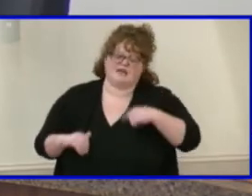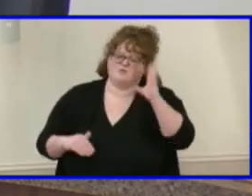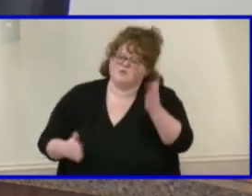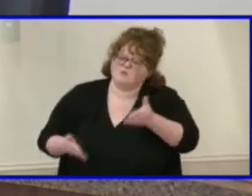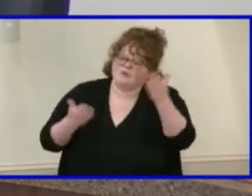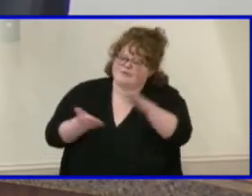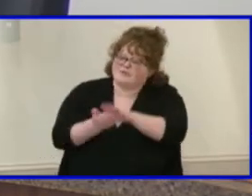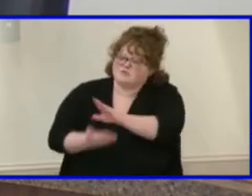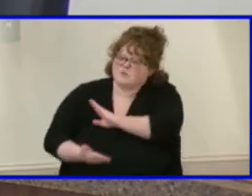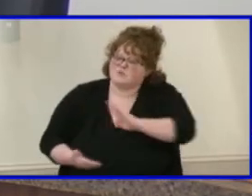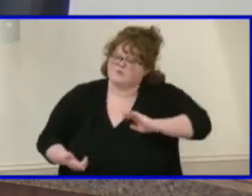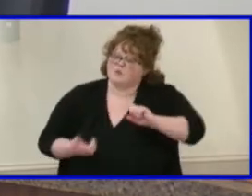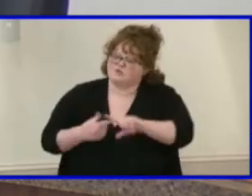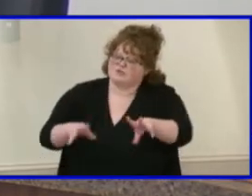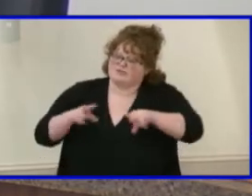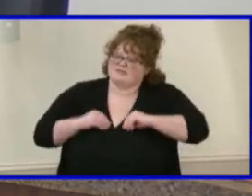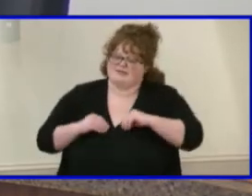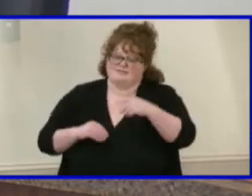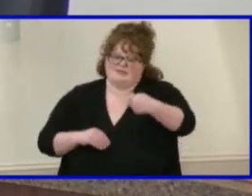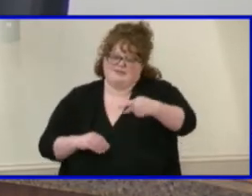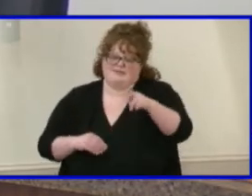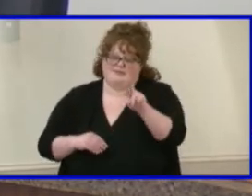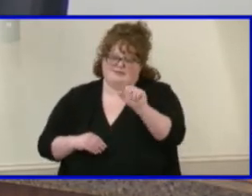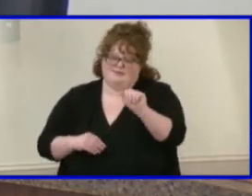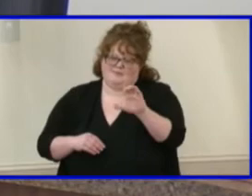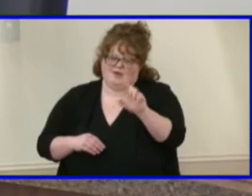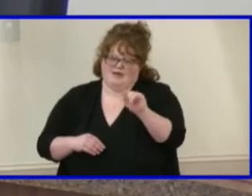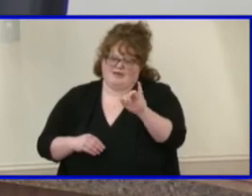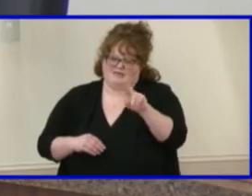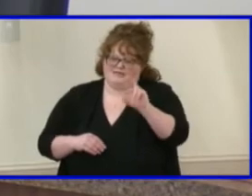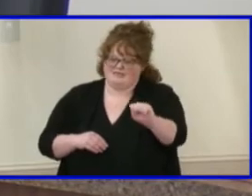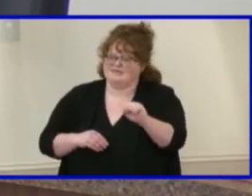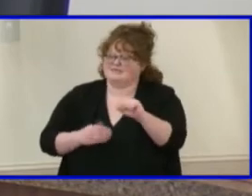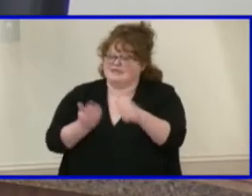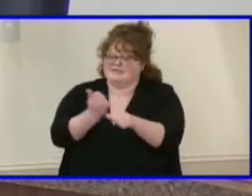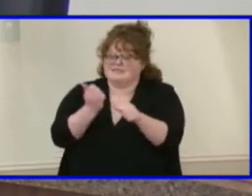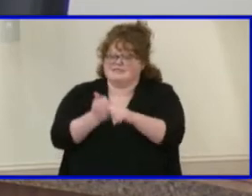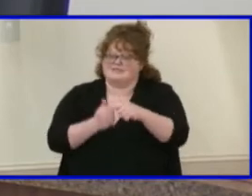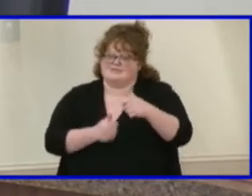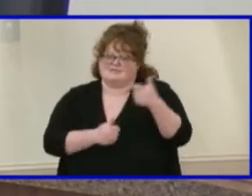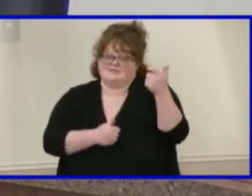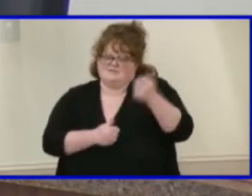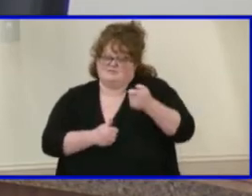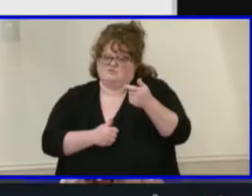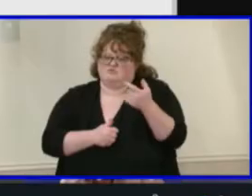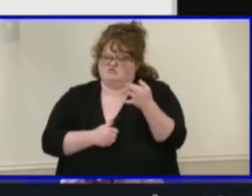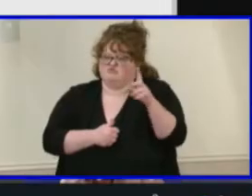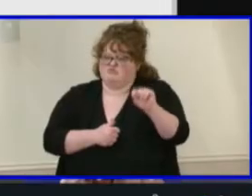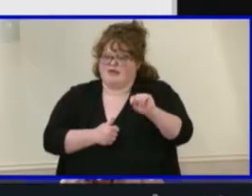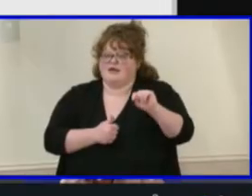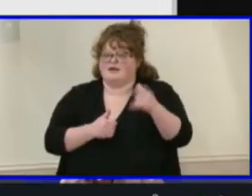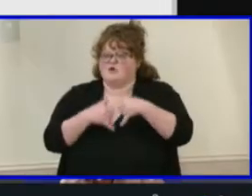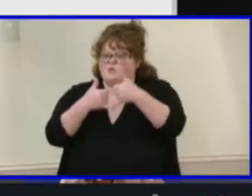accept the Praxis Assistant Grant Award of $9,000 from the Virginia Department of Education.